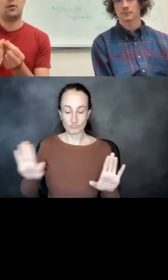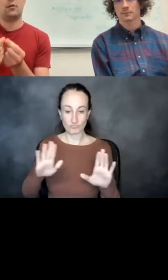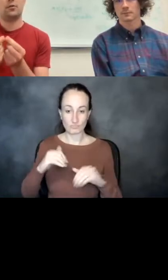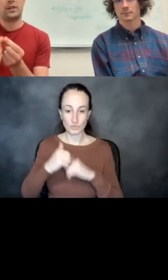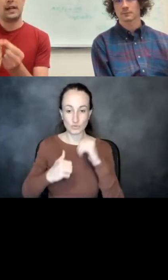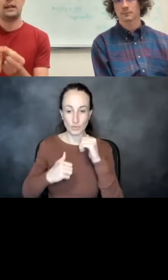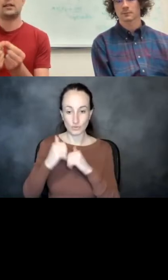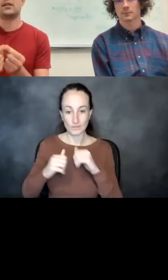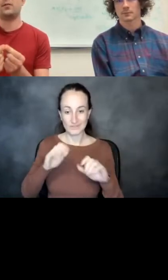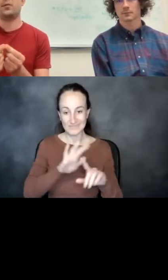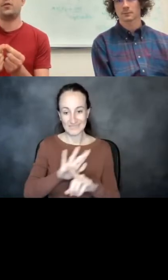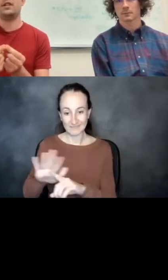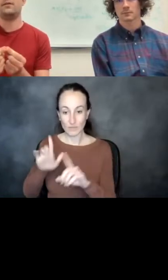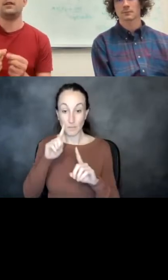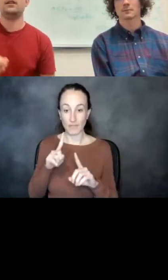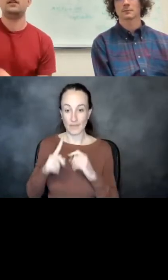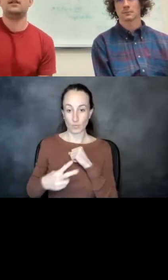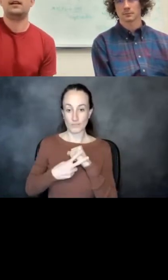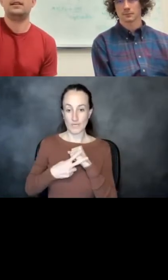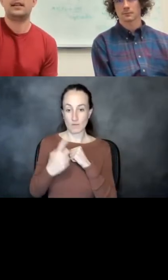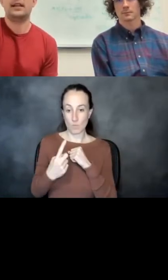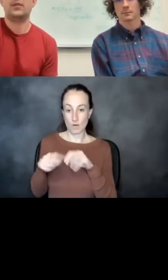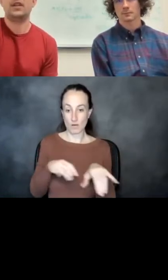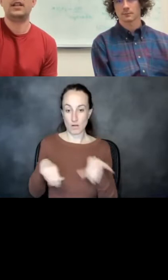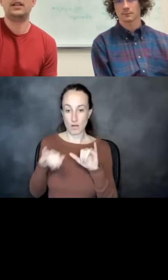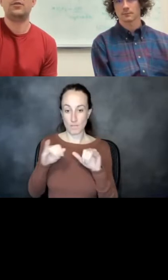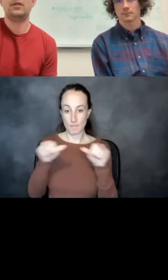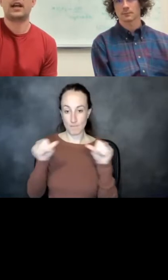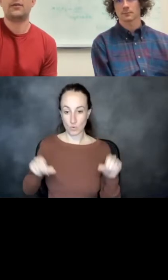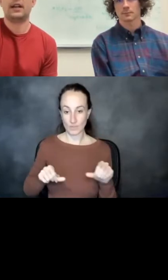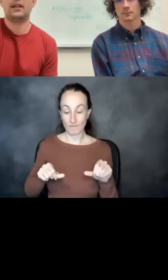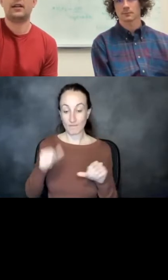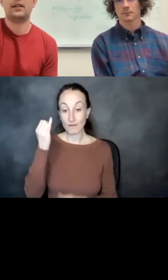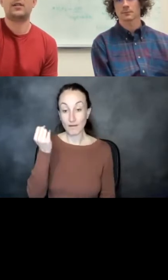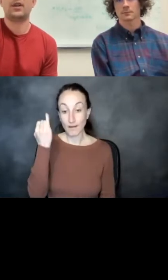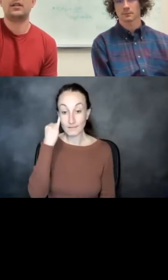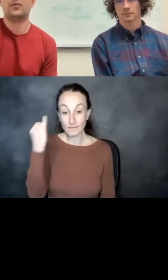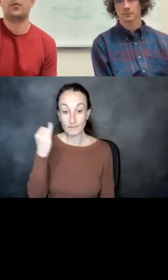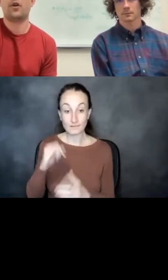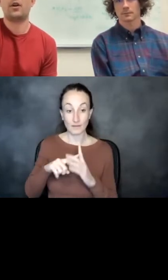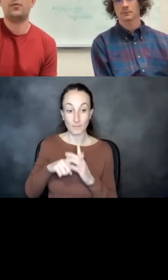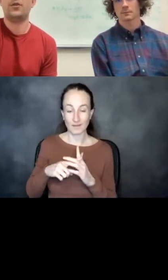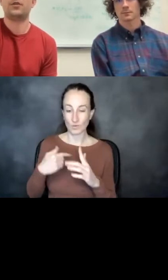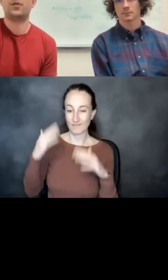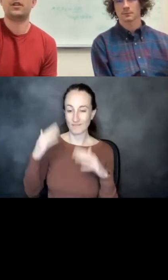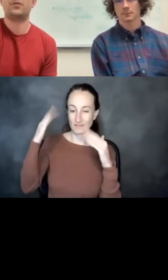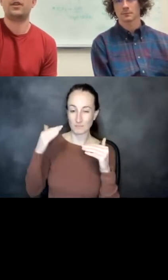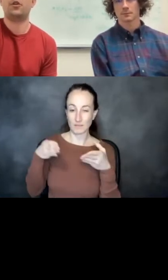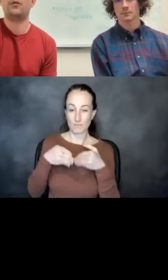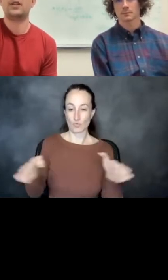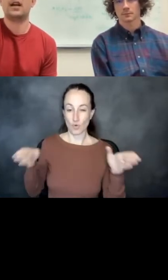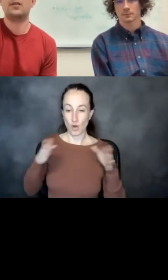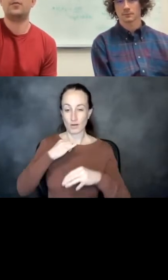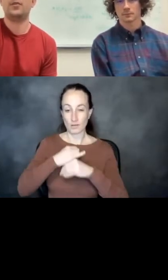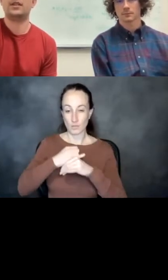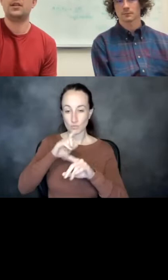they all retain this common motif, the idea is that in the beginning, you'd kind of get the expected broad immune response. But then